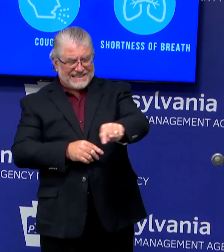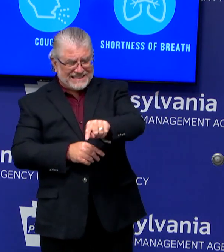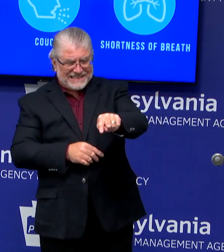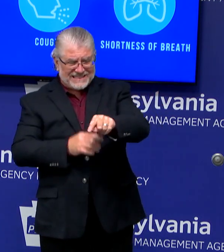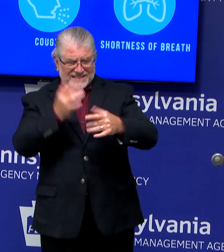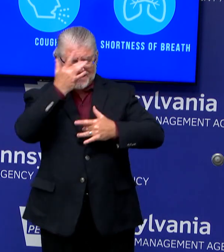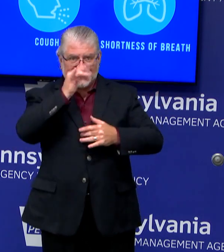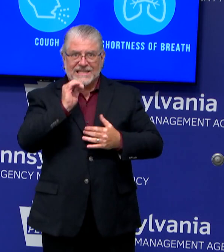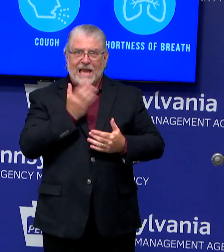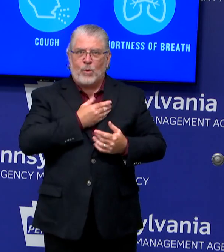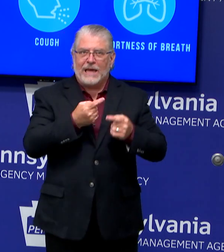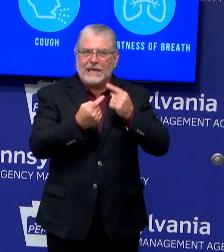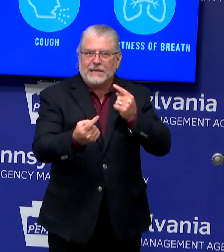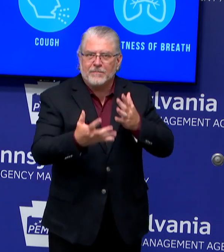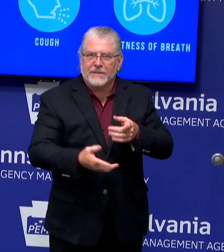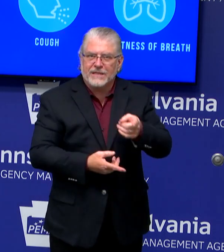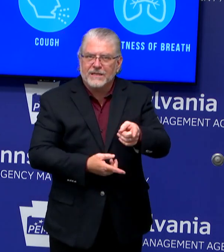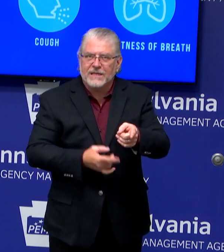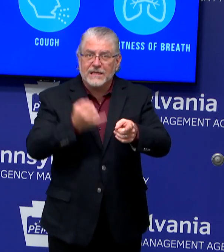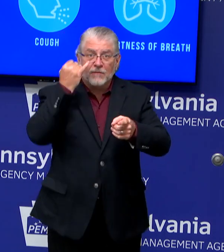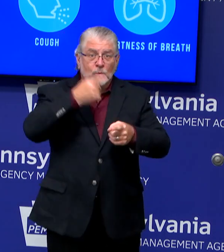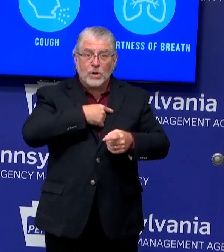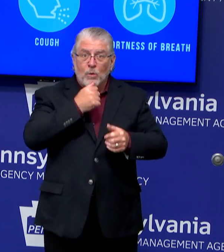we don't, that enemy is going to get us.